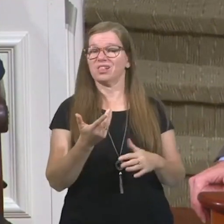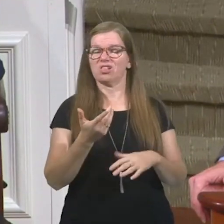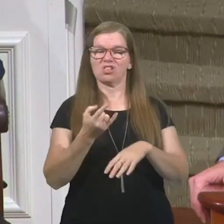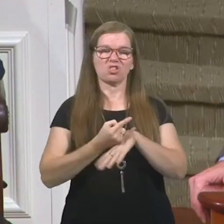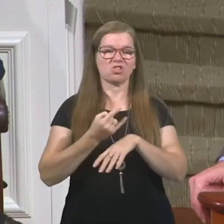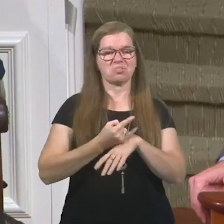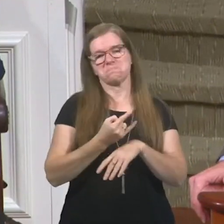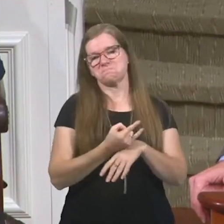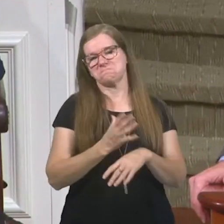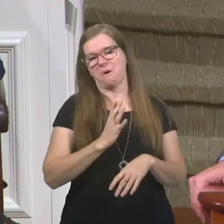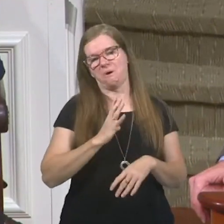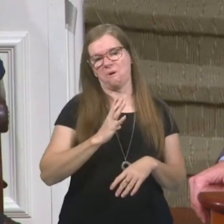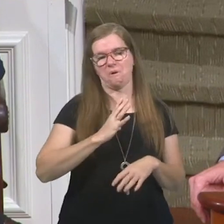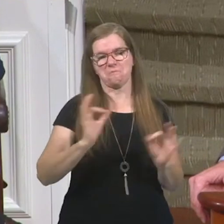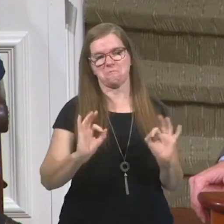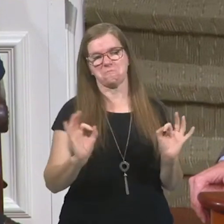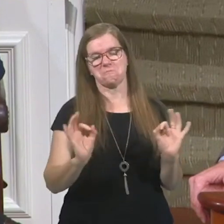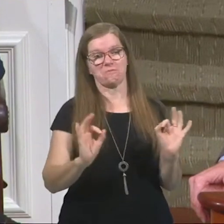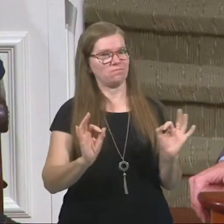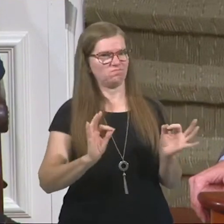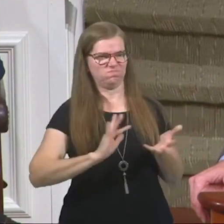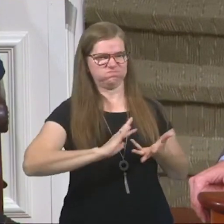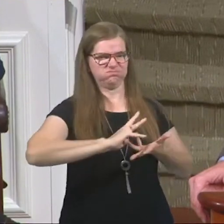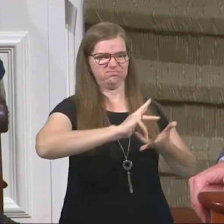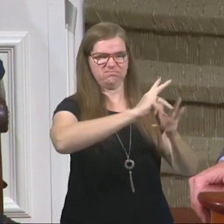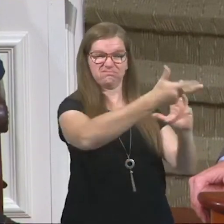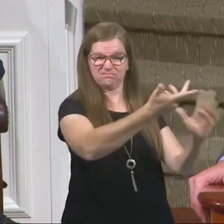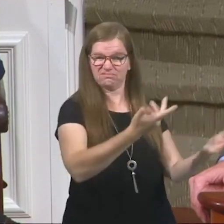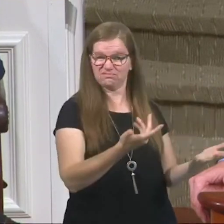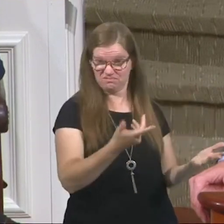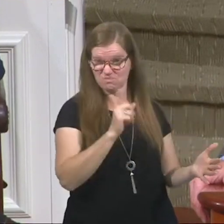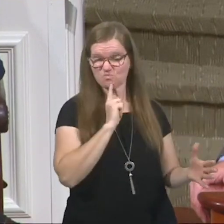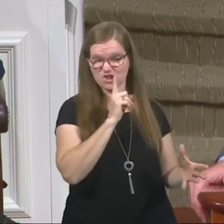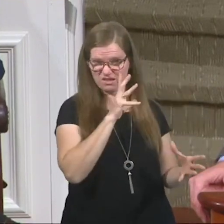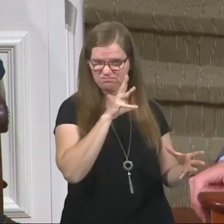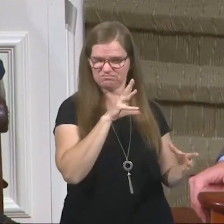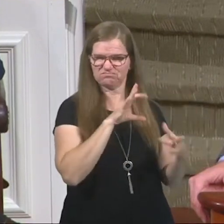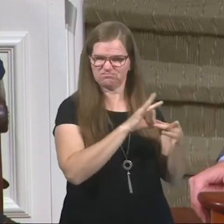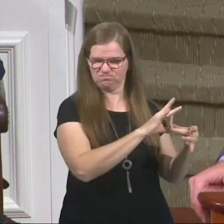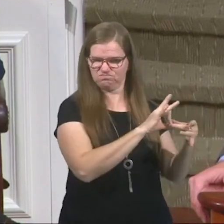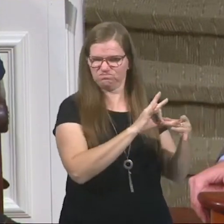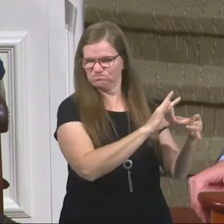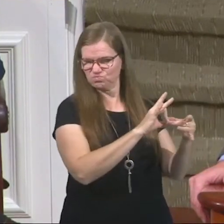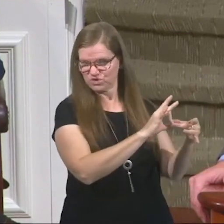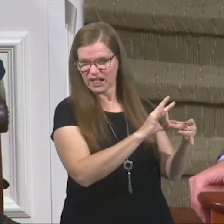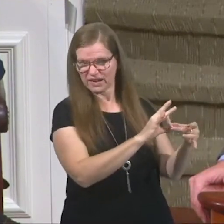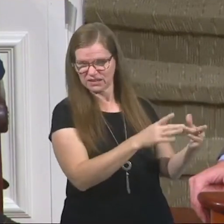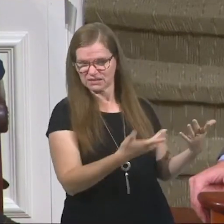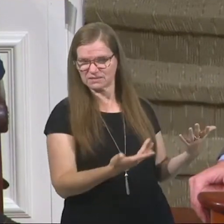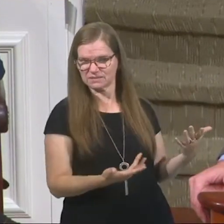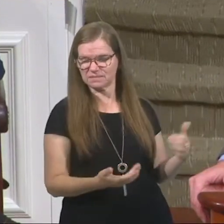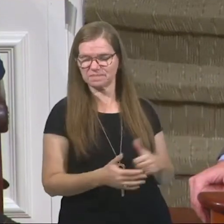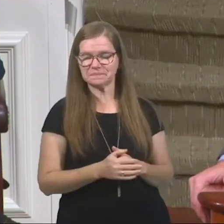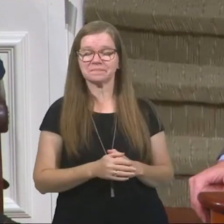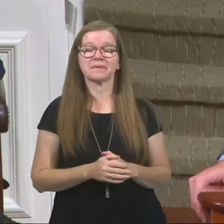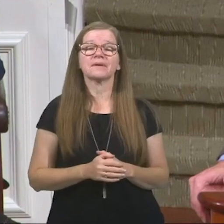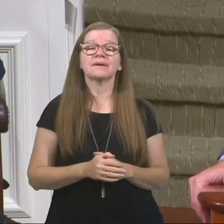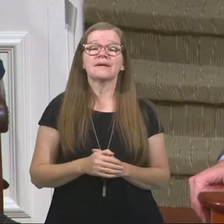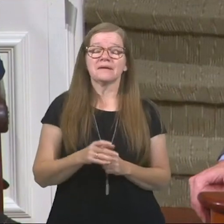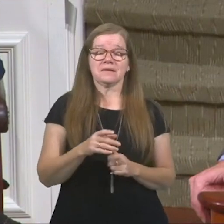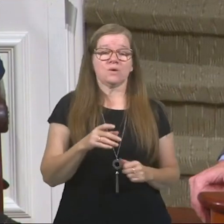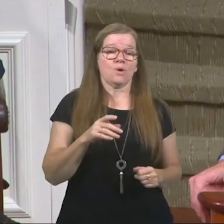and all kinds of problems that come from that. They go hand in hand. Verse number four, wherein they think it's